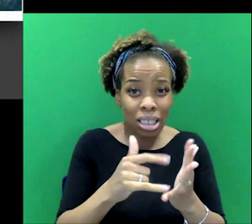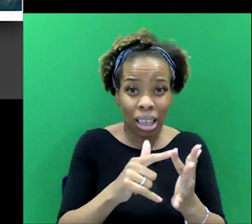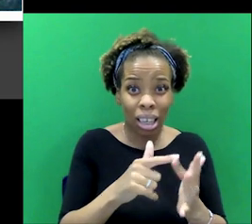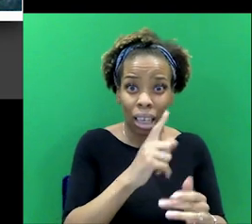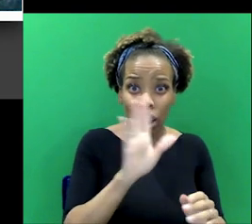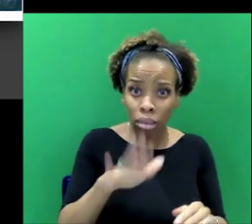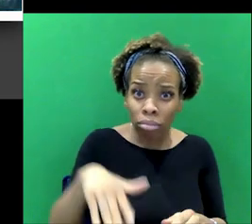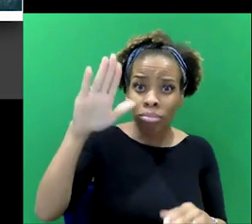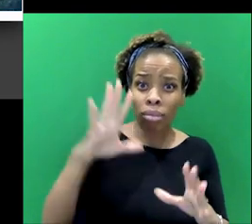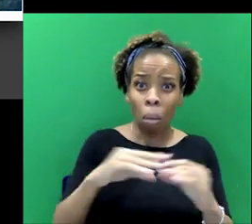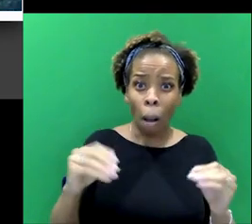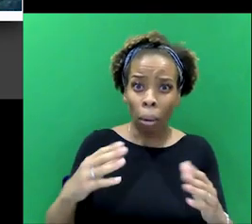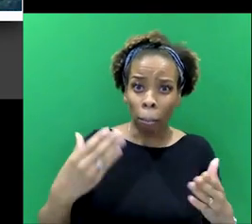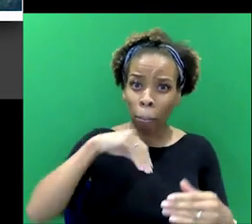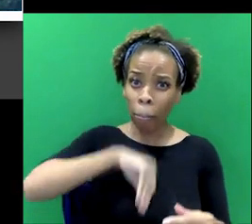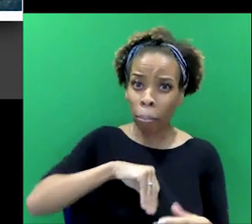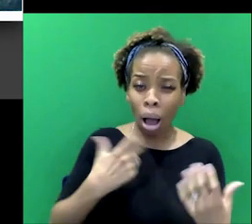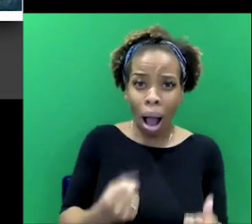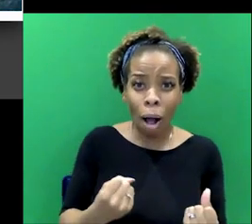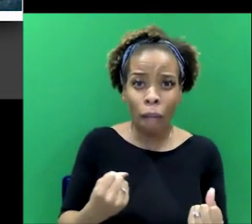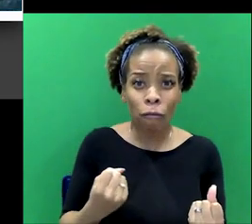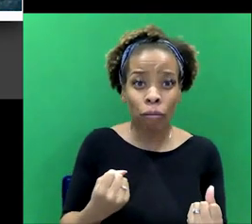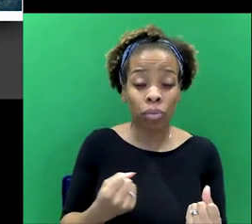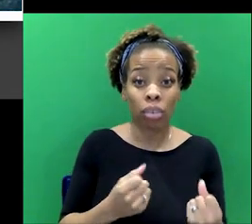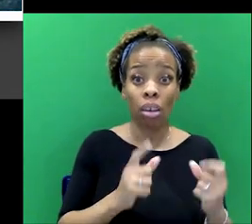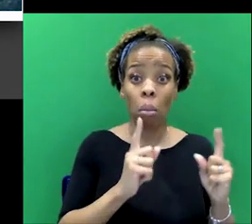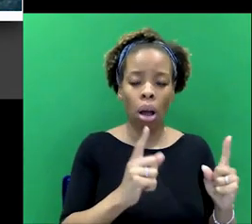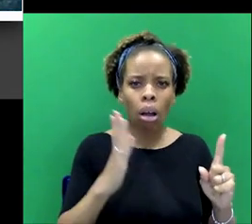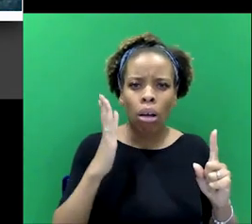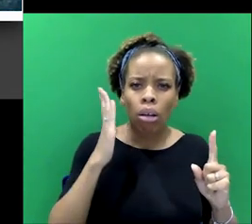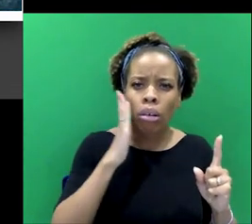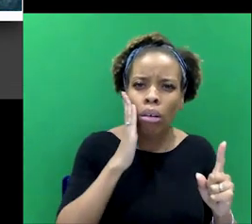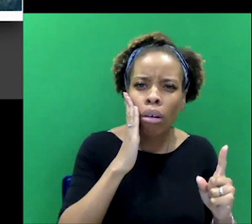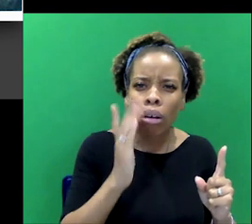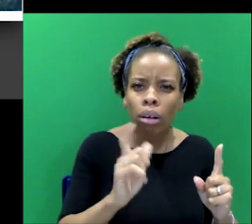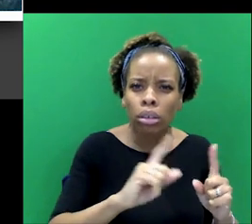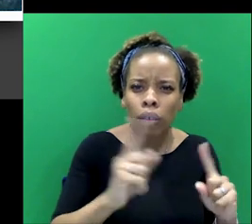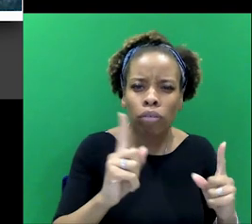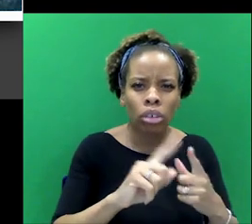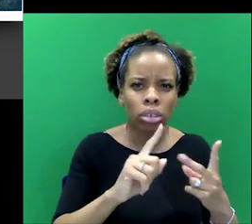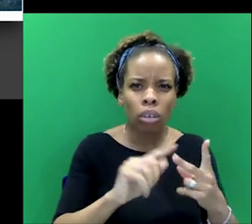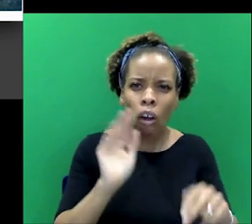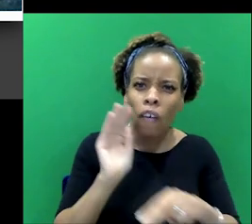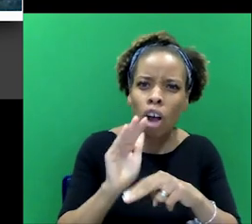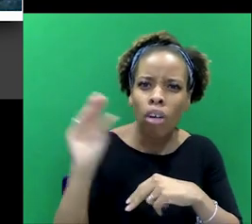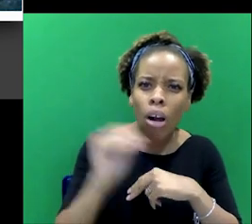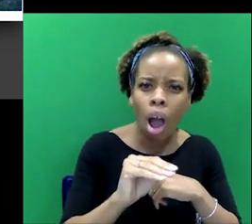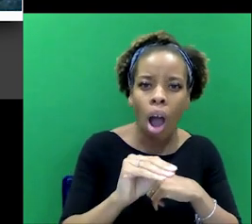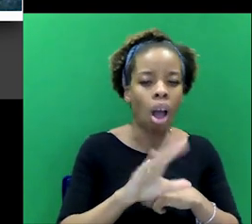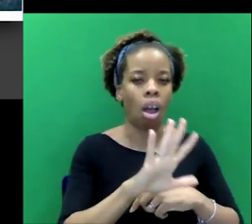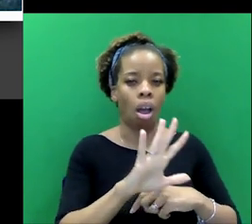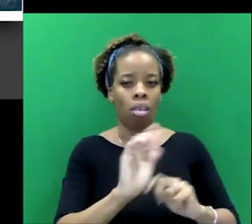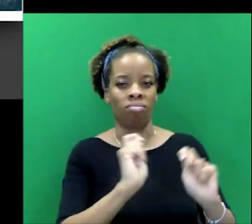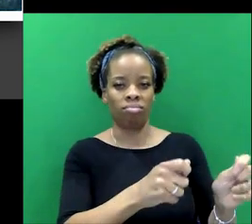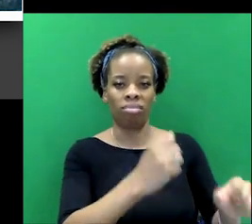Brummie boy in that sense. But goodness, he is dark skinned. He is the foreigner in this village. And, you know, who did it? He